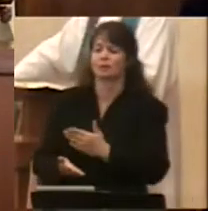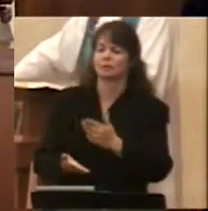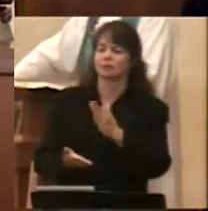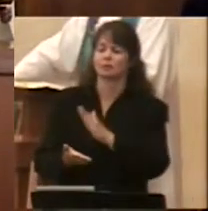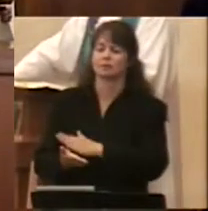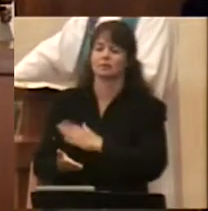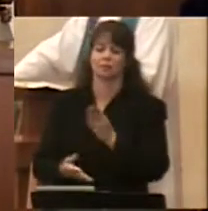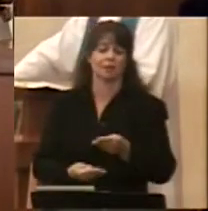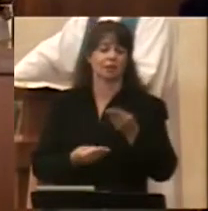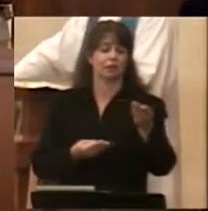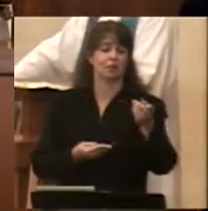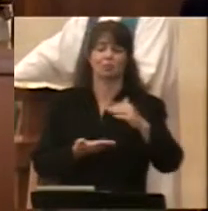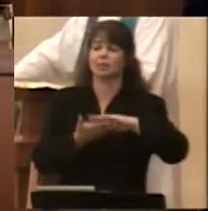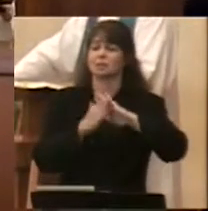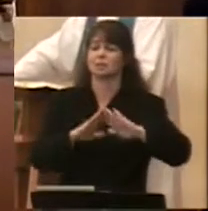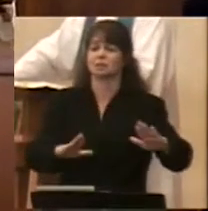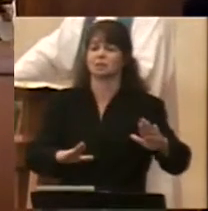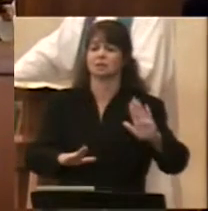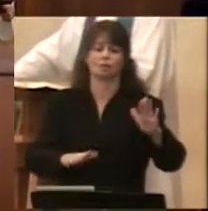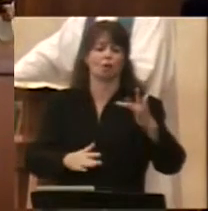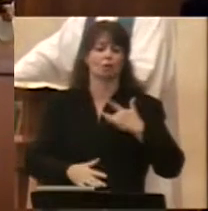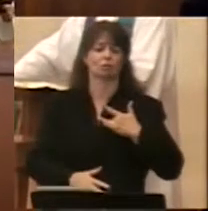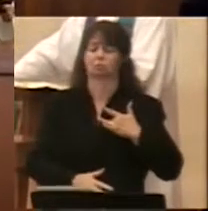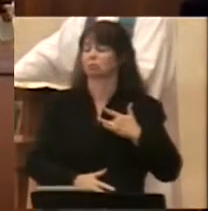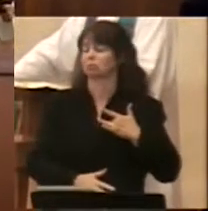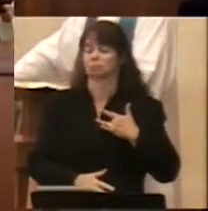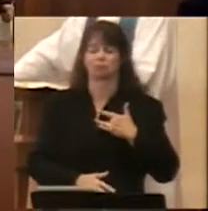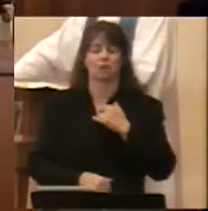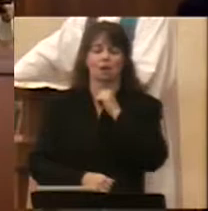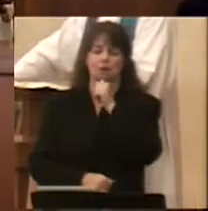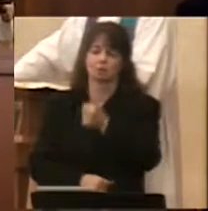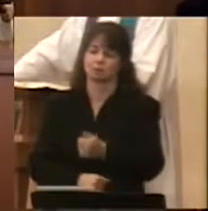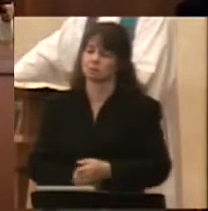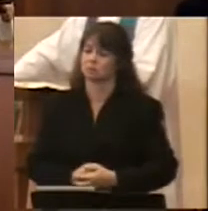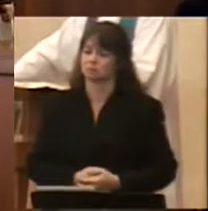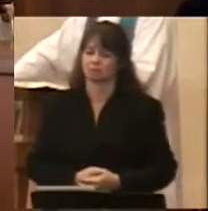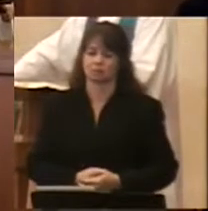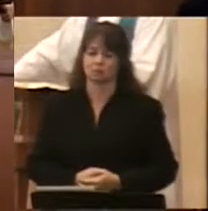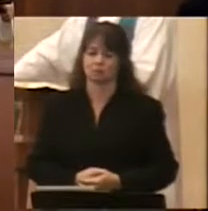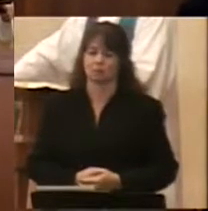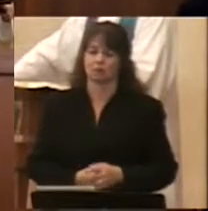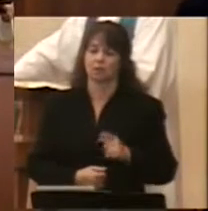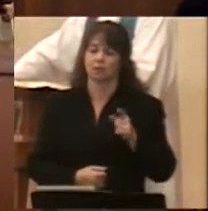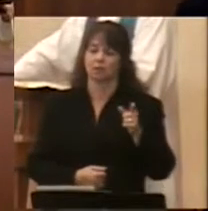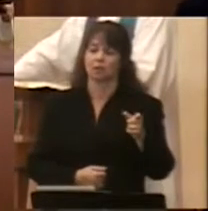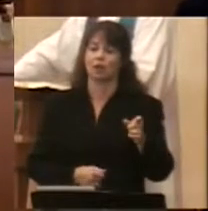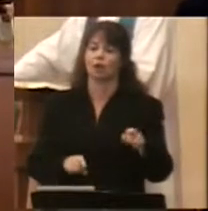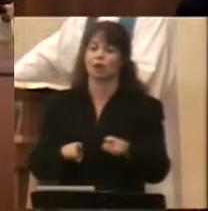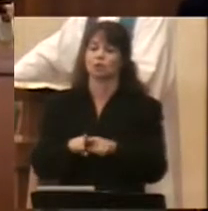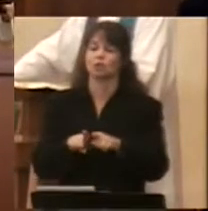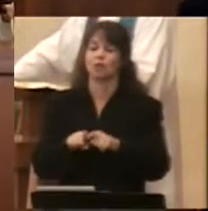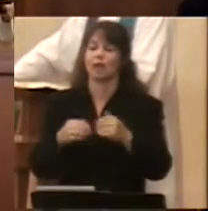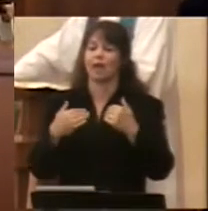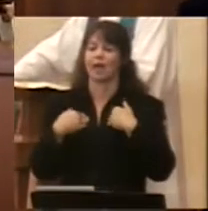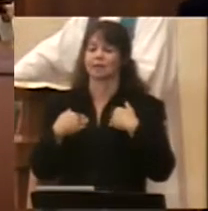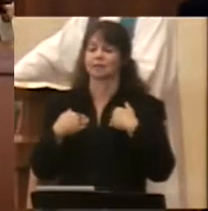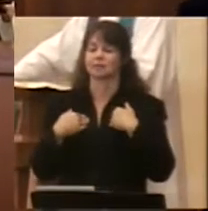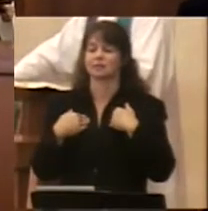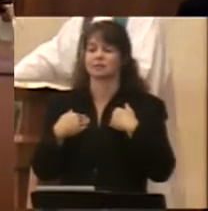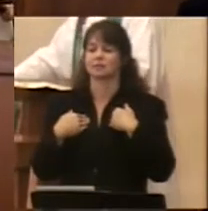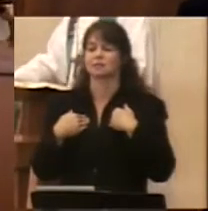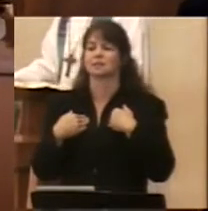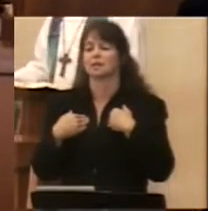And Solomon continues, this did not help me, and I had the delights of my flesh, Solomon says,